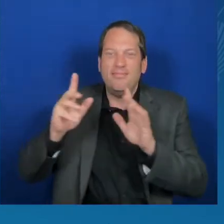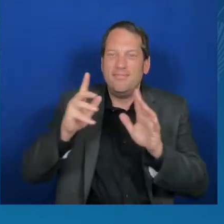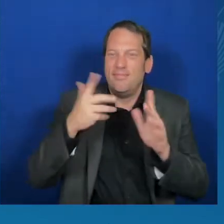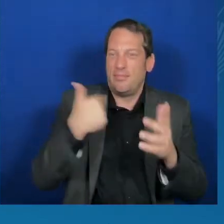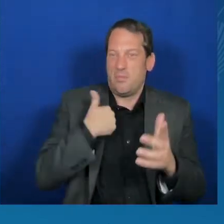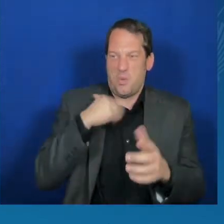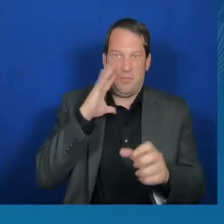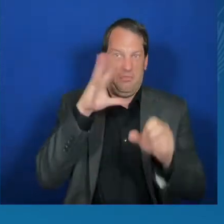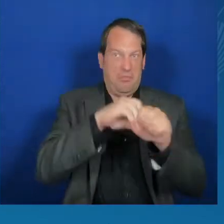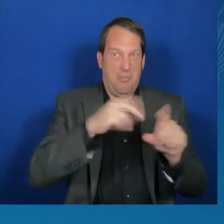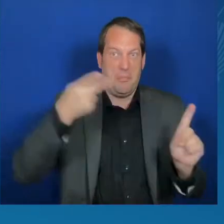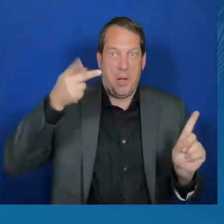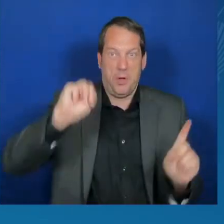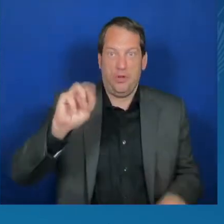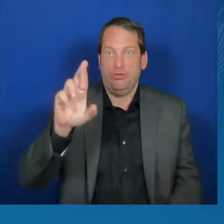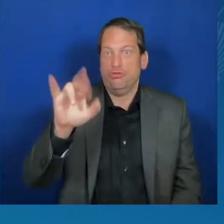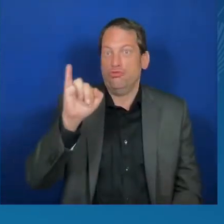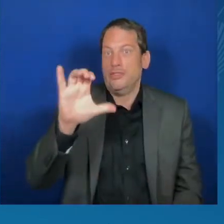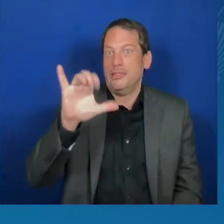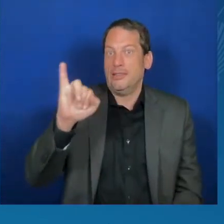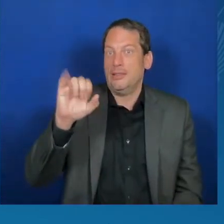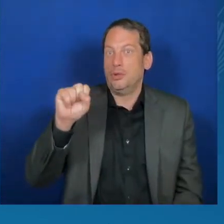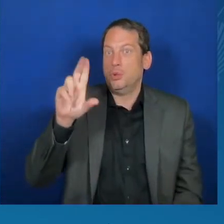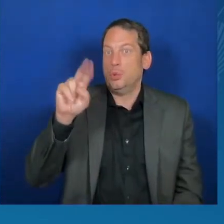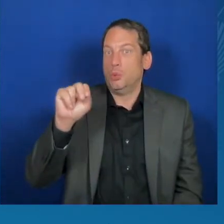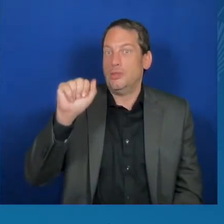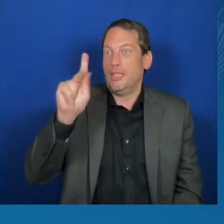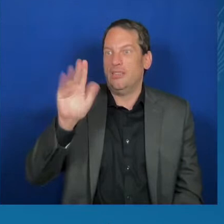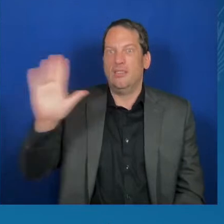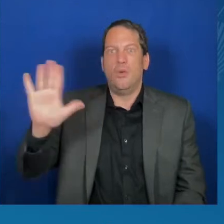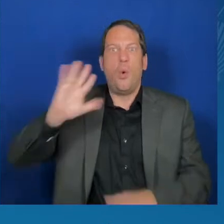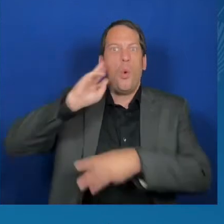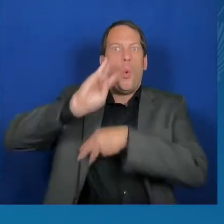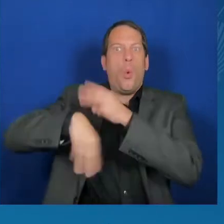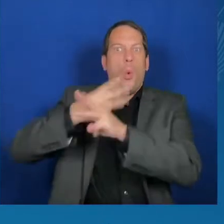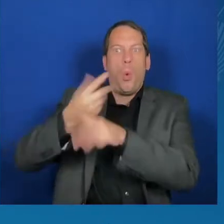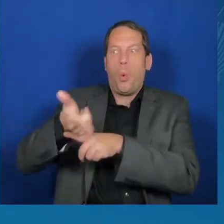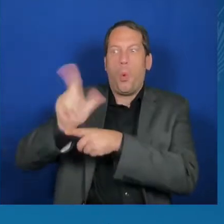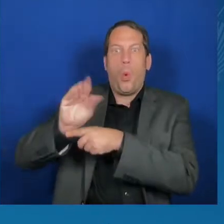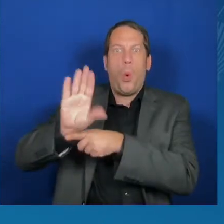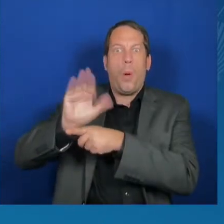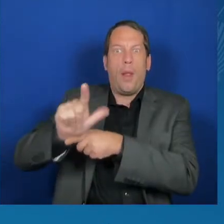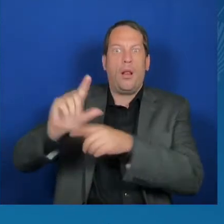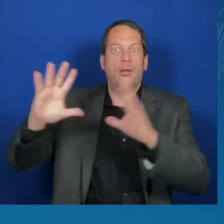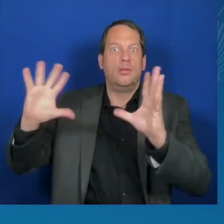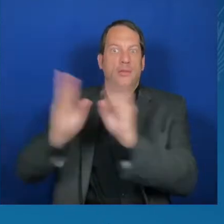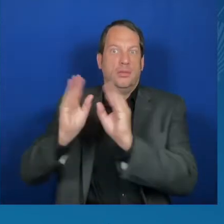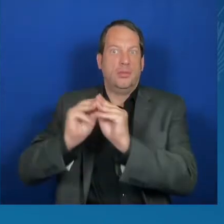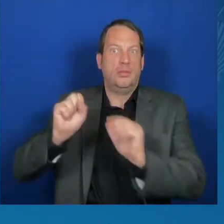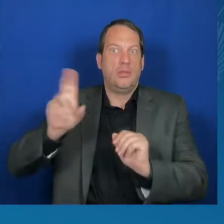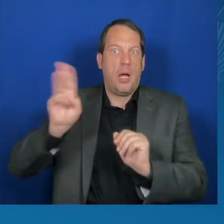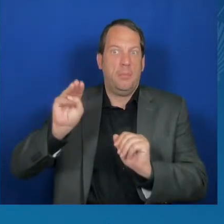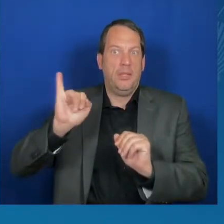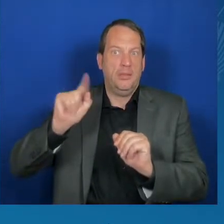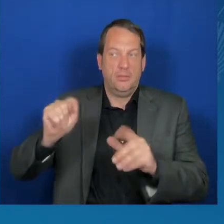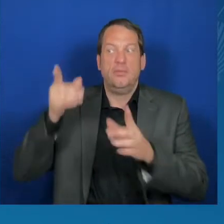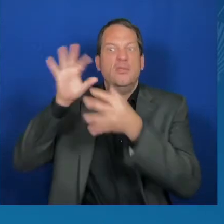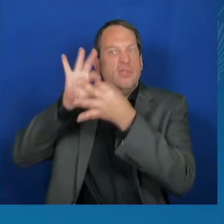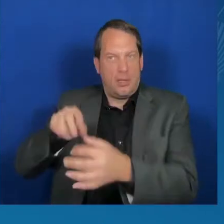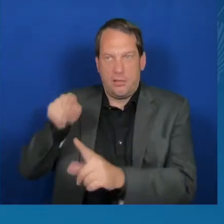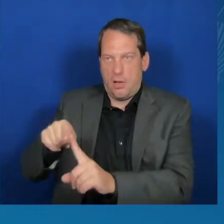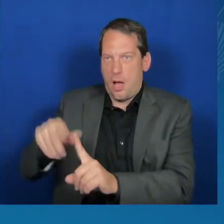to continue to advance global collaboration on safe and responsible use of AI.